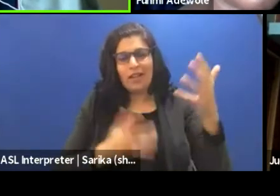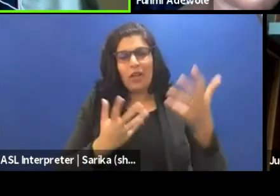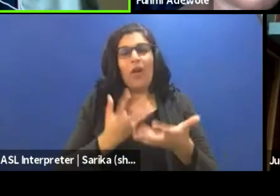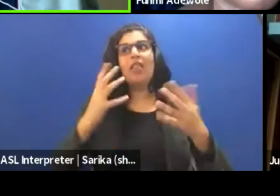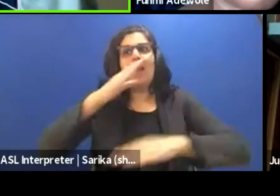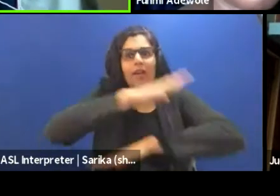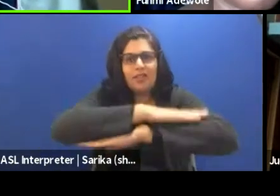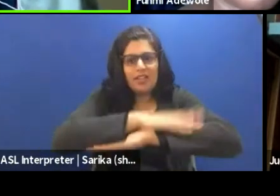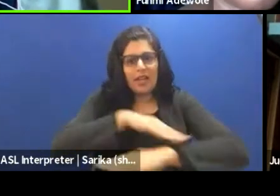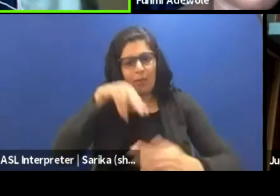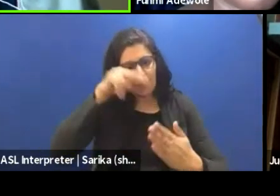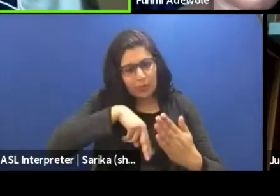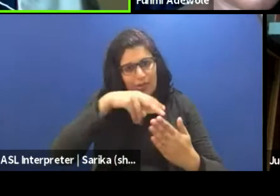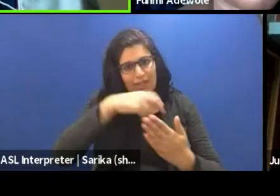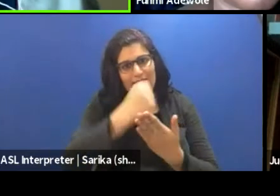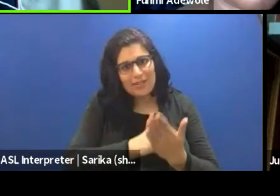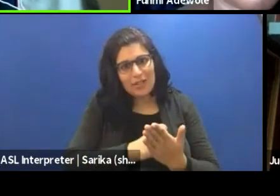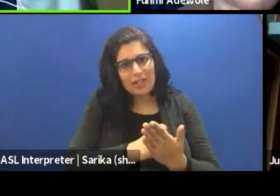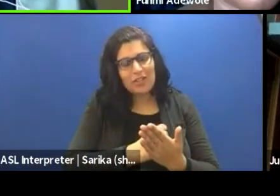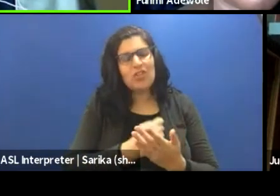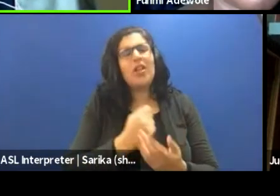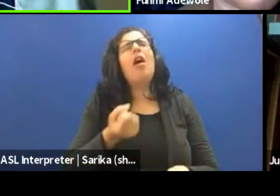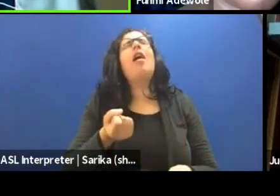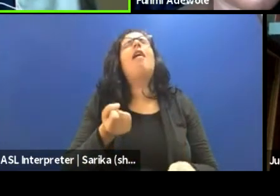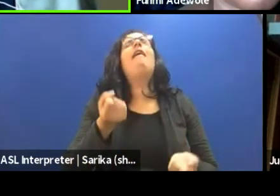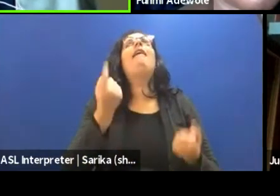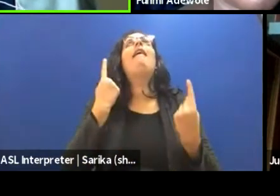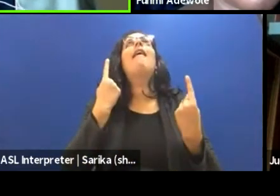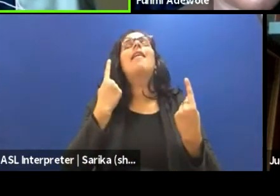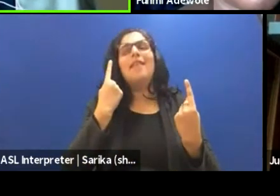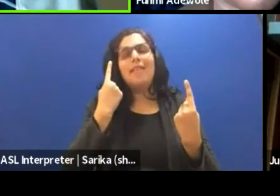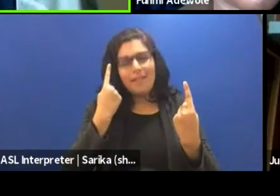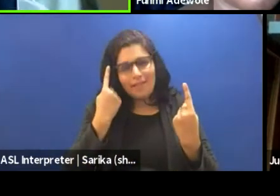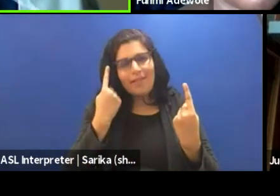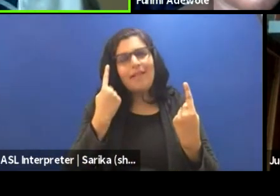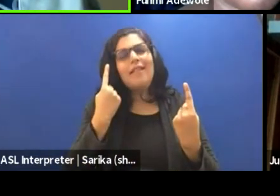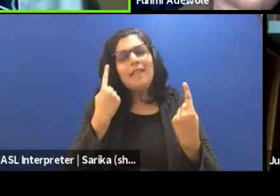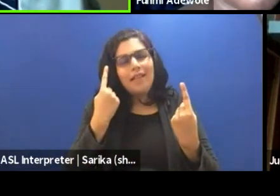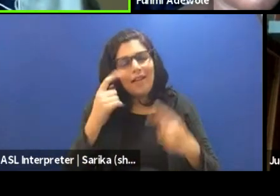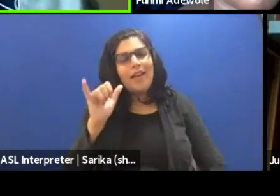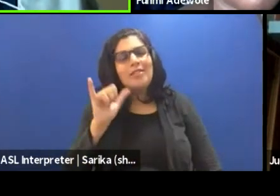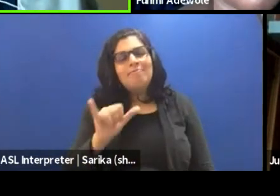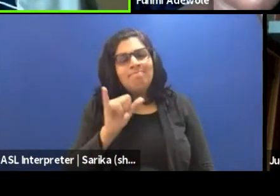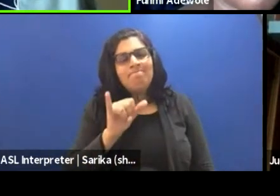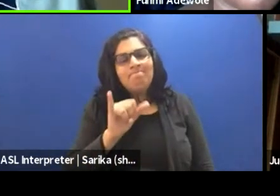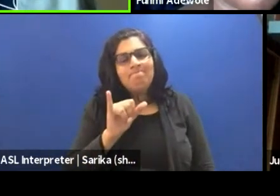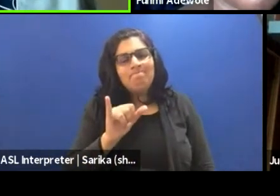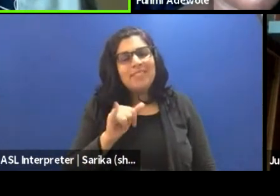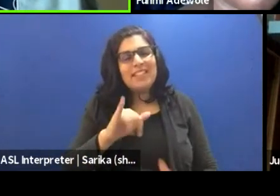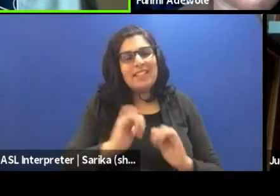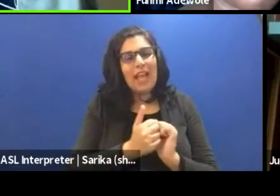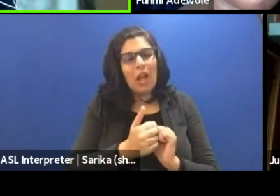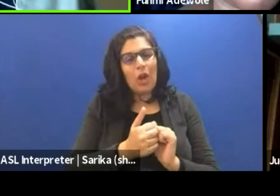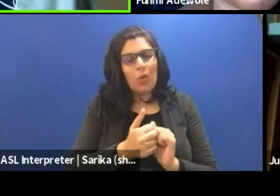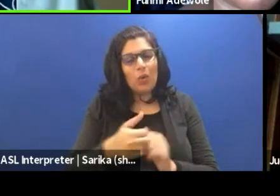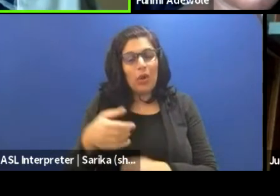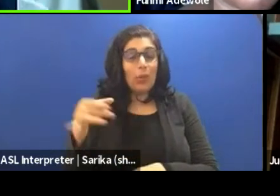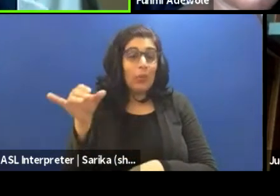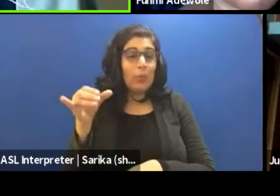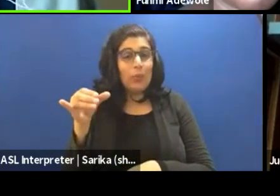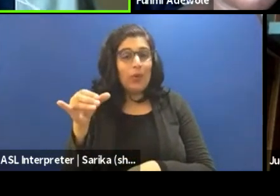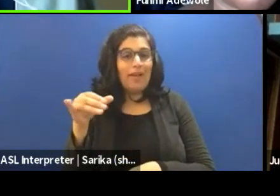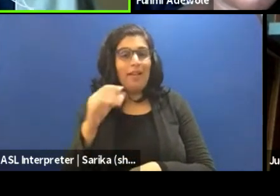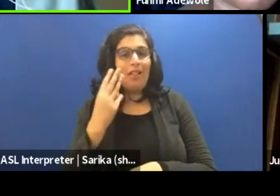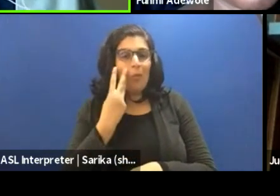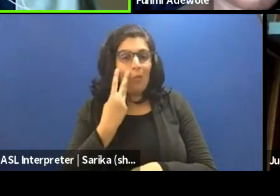just to have aha moments and, oh, this is how we behave. Ah, this is how we hold a glass of wine. Okay. I